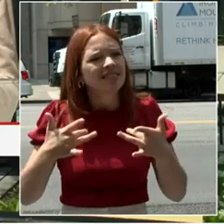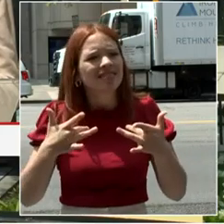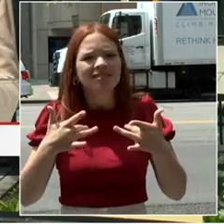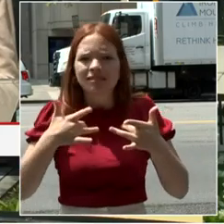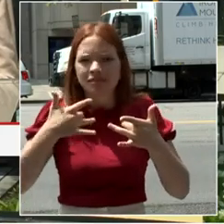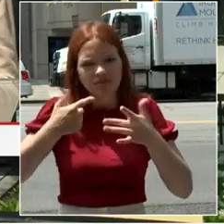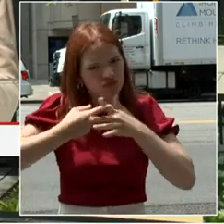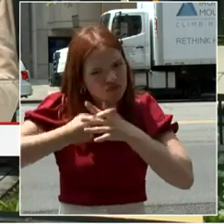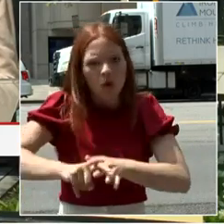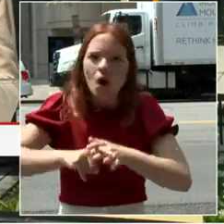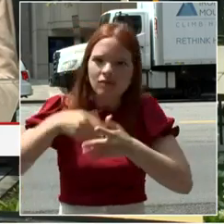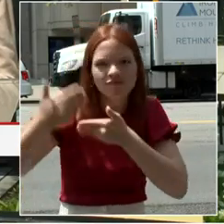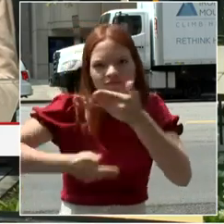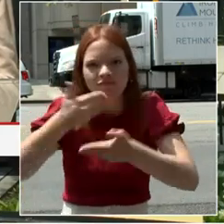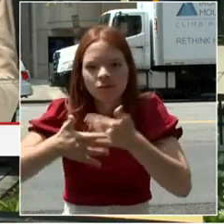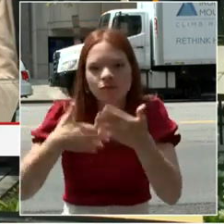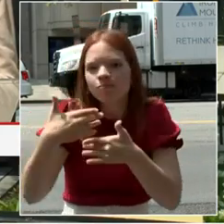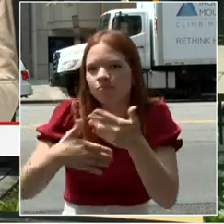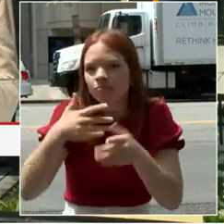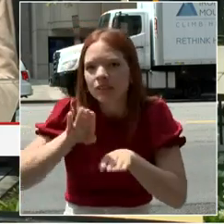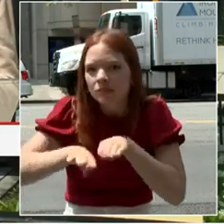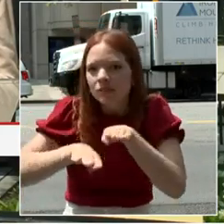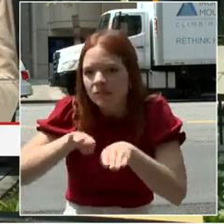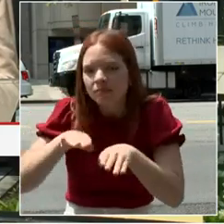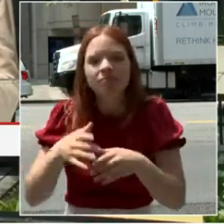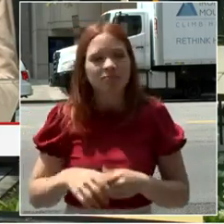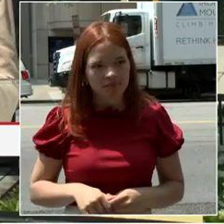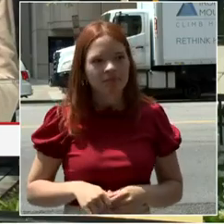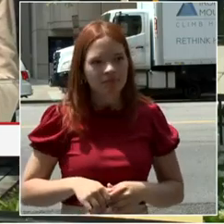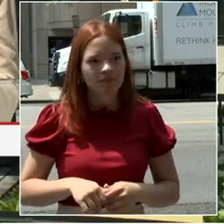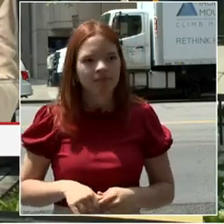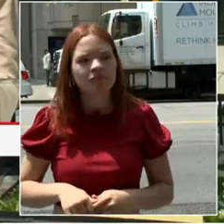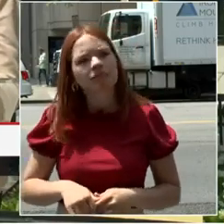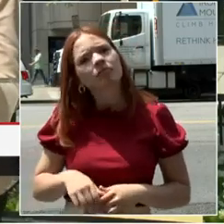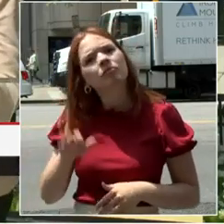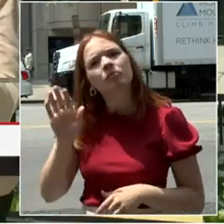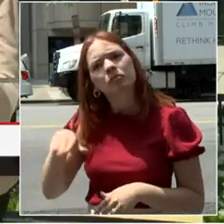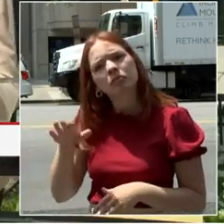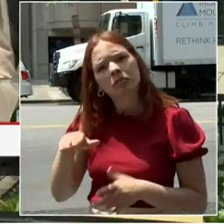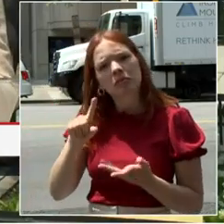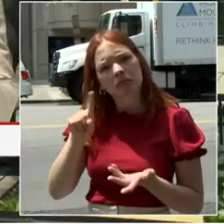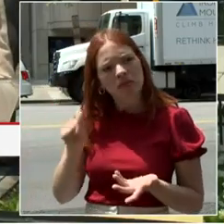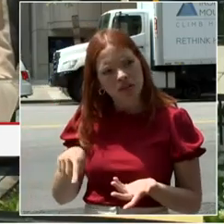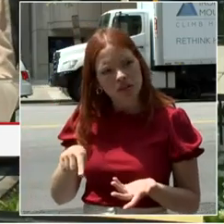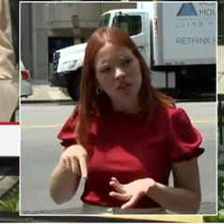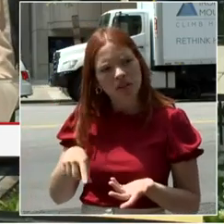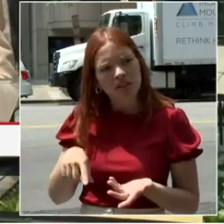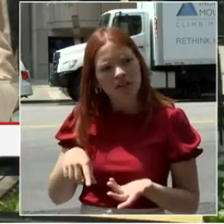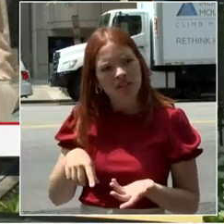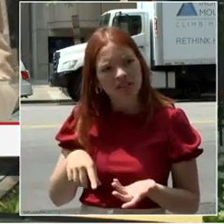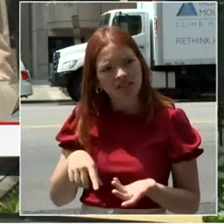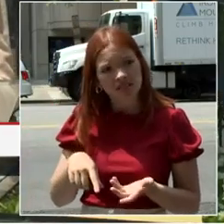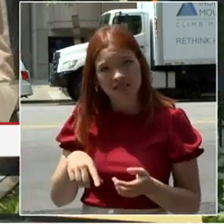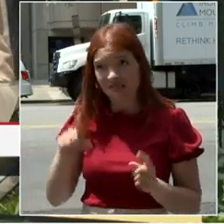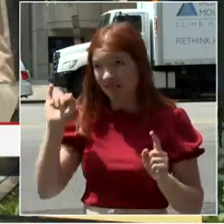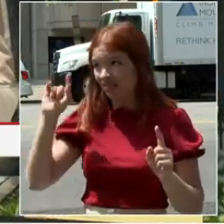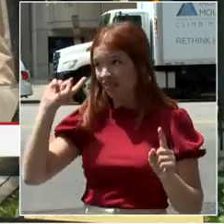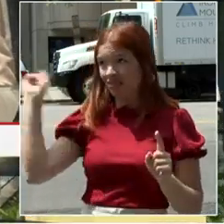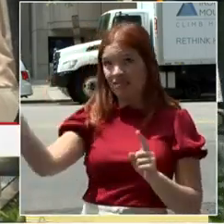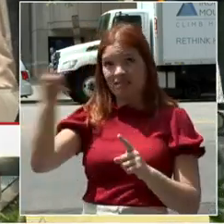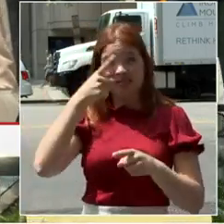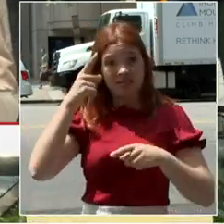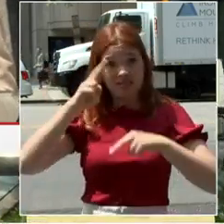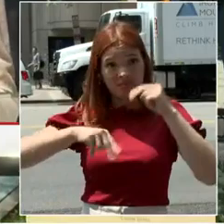were saying, though, but particularly with downtown, so basically it's converting the office space into residential and you don't see a lot of building and